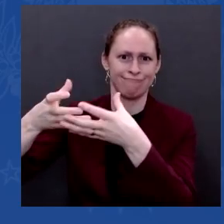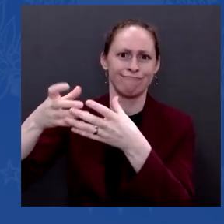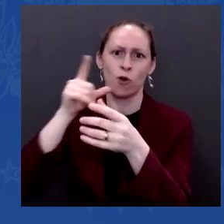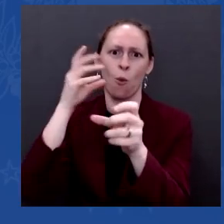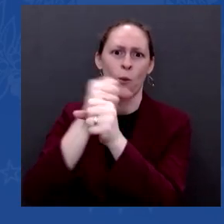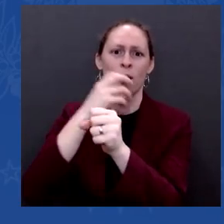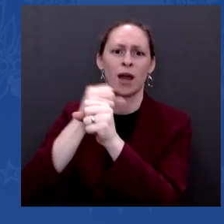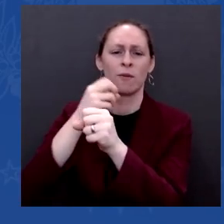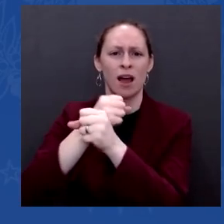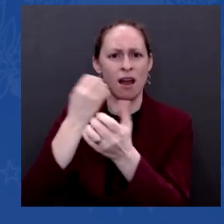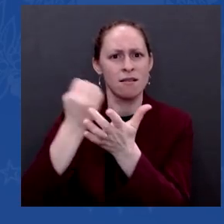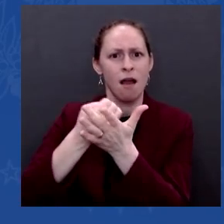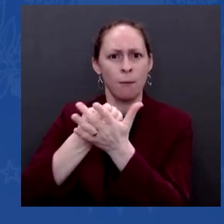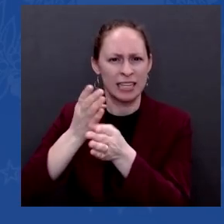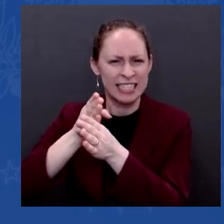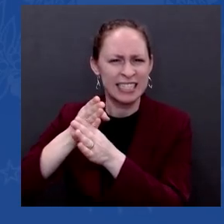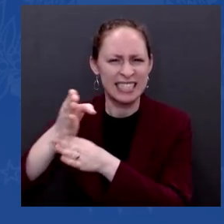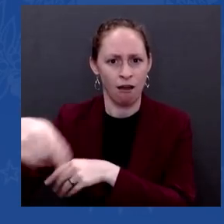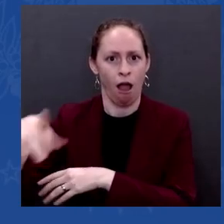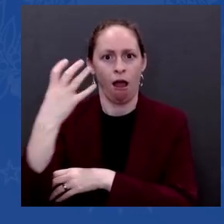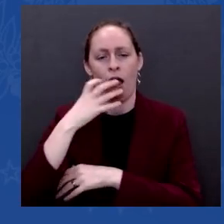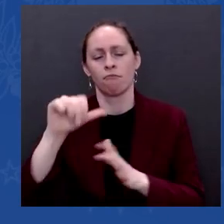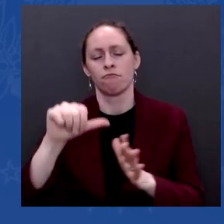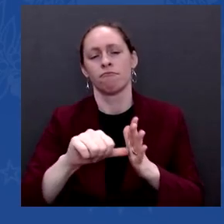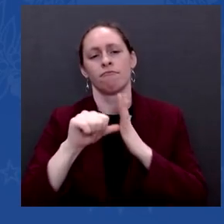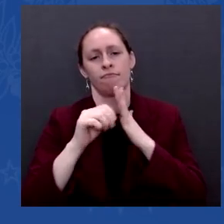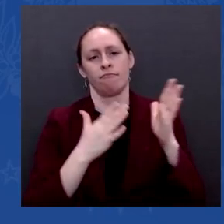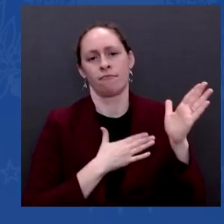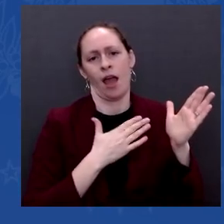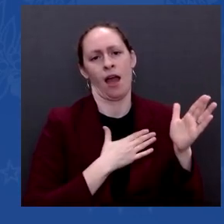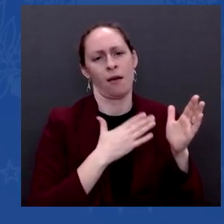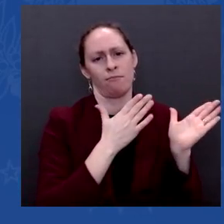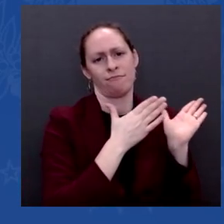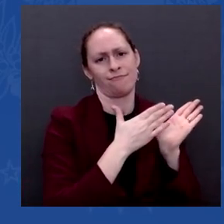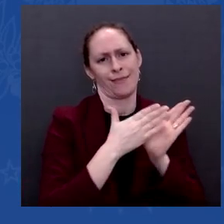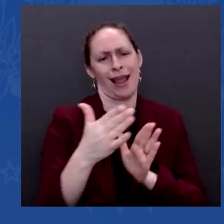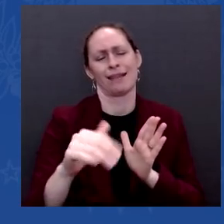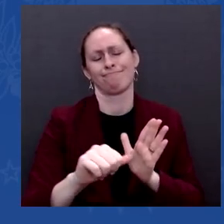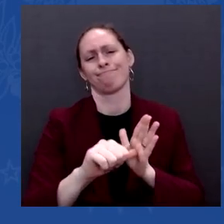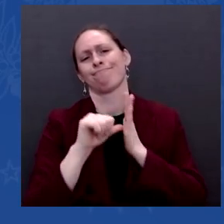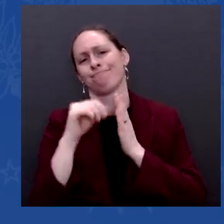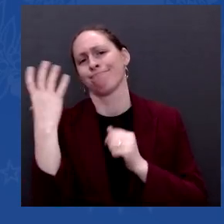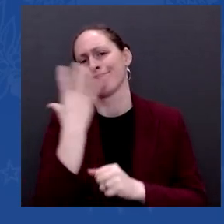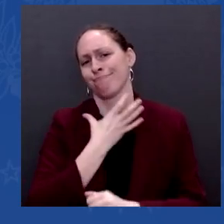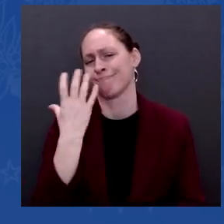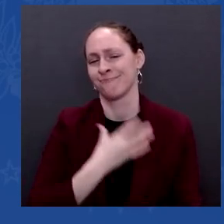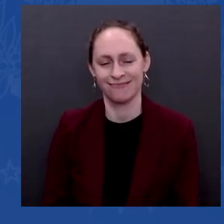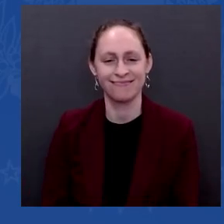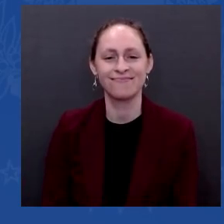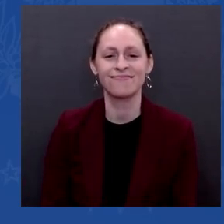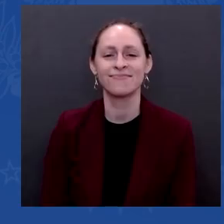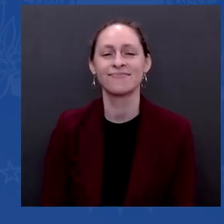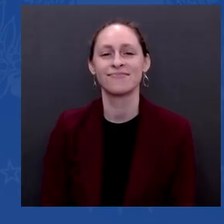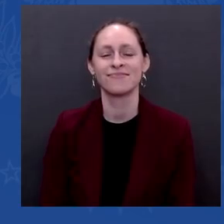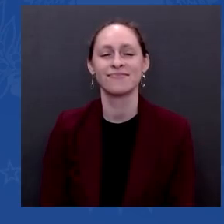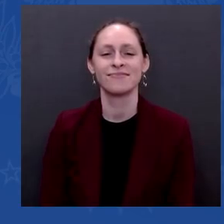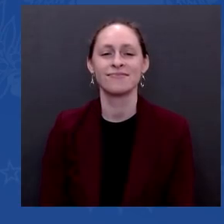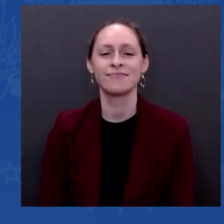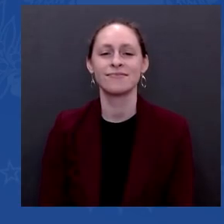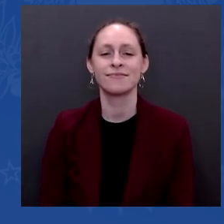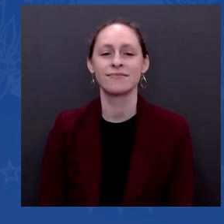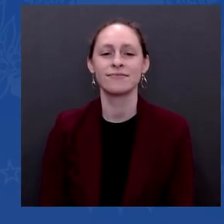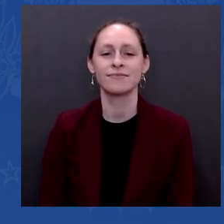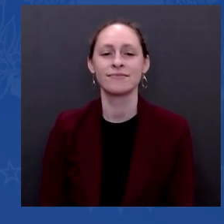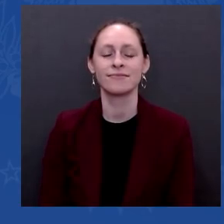best answer is my Build Back Better plan. The third thing we're going to do is promote competition. Look, in too many industries,